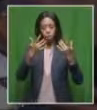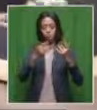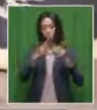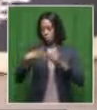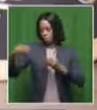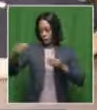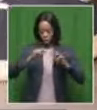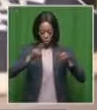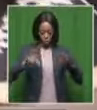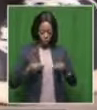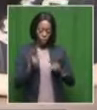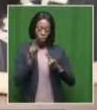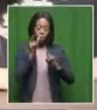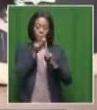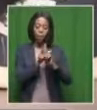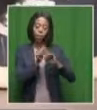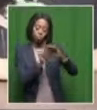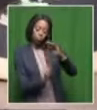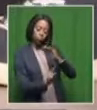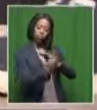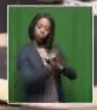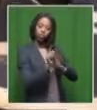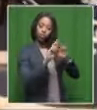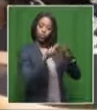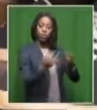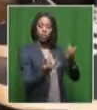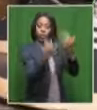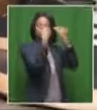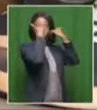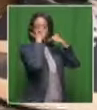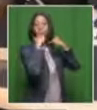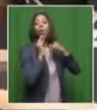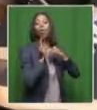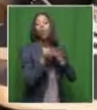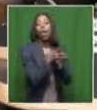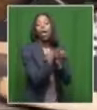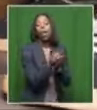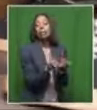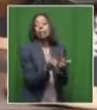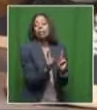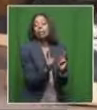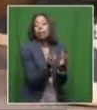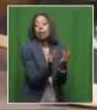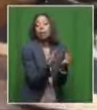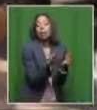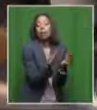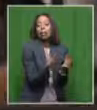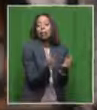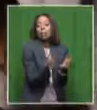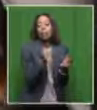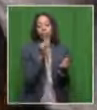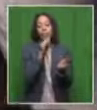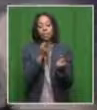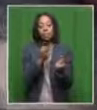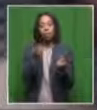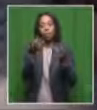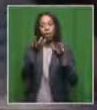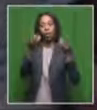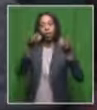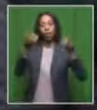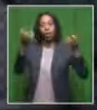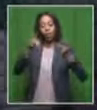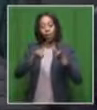comes into that room thereafter will still be exposed to a large volume of toxins. So it's about the volume and the time of